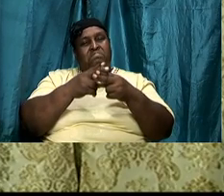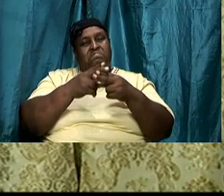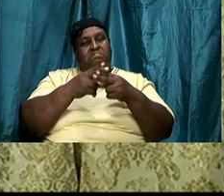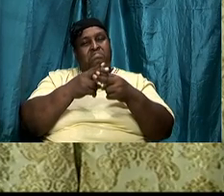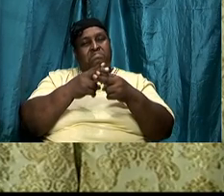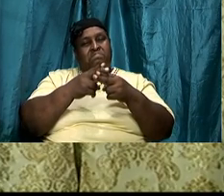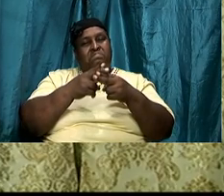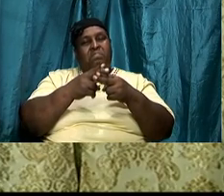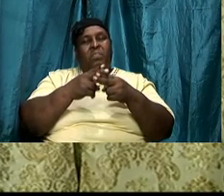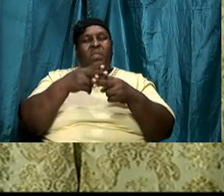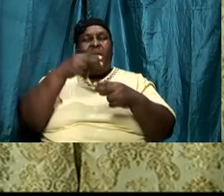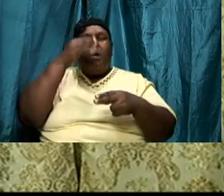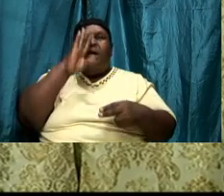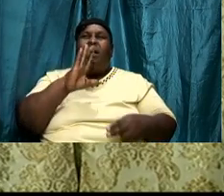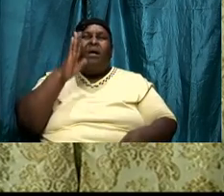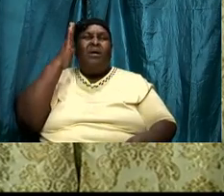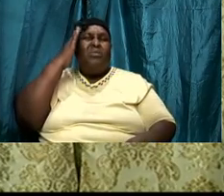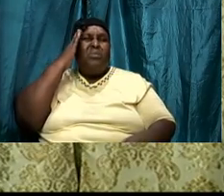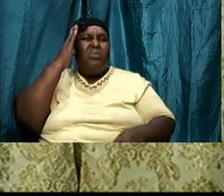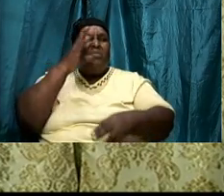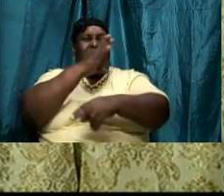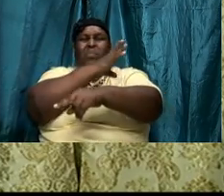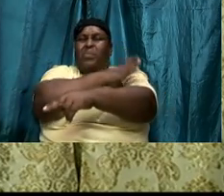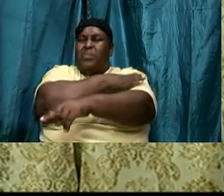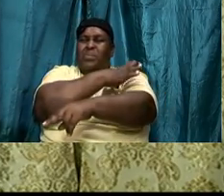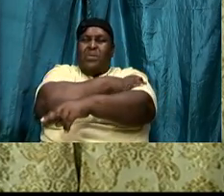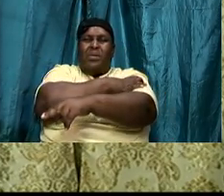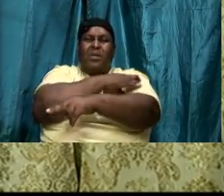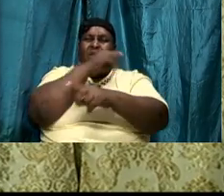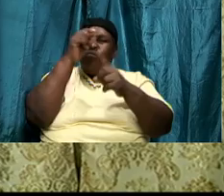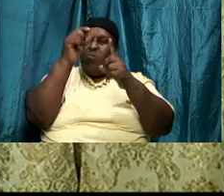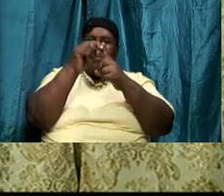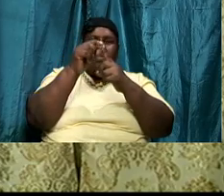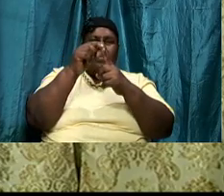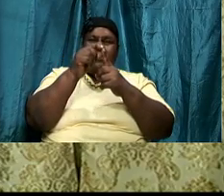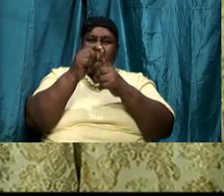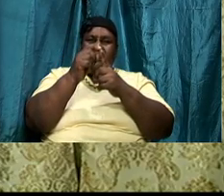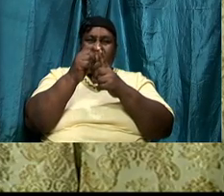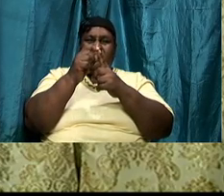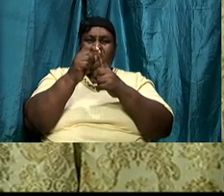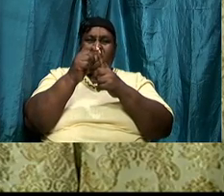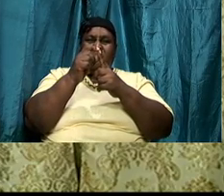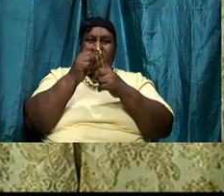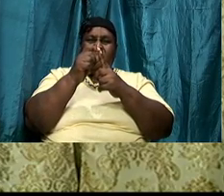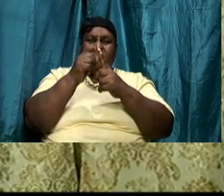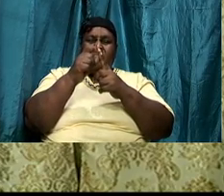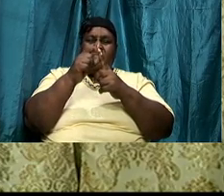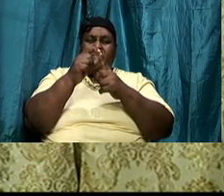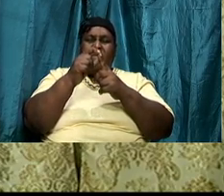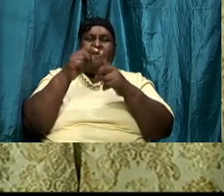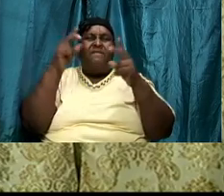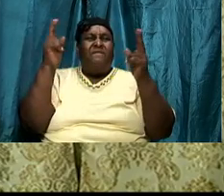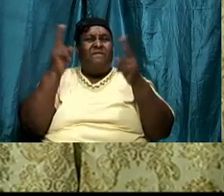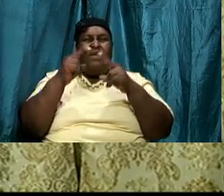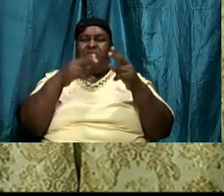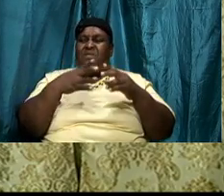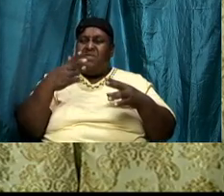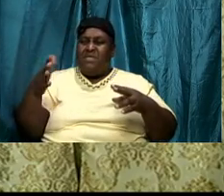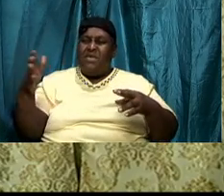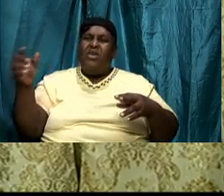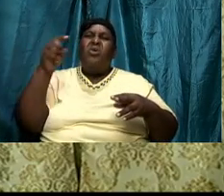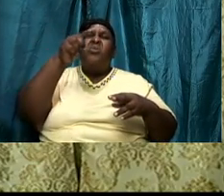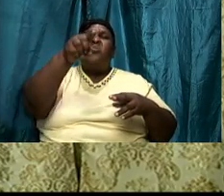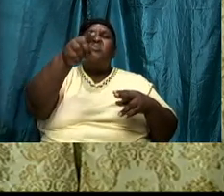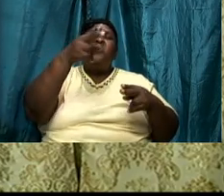God knows the power of words the very thing that you